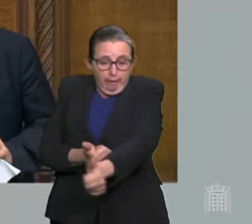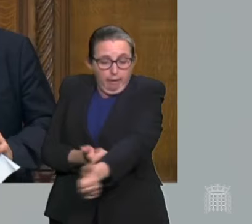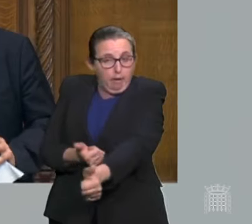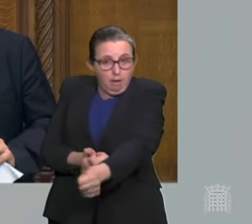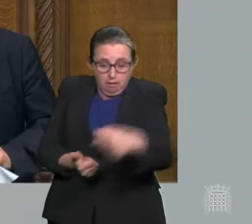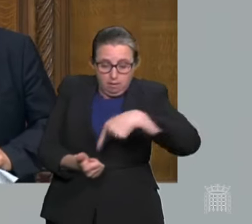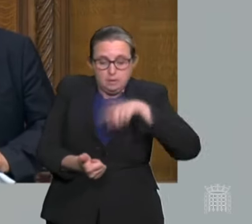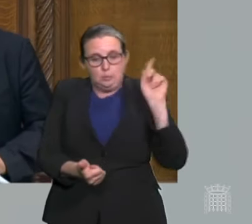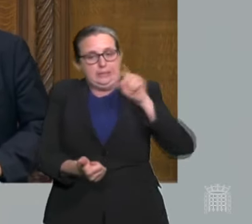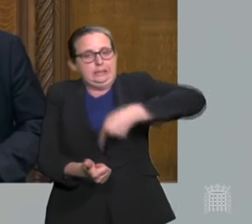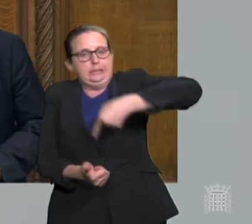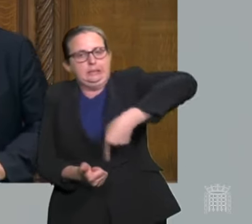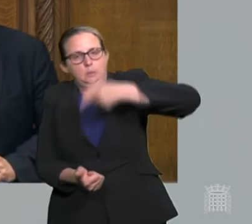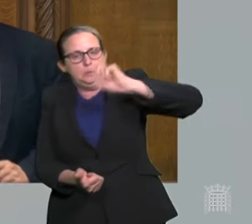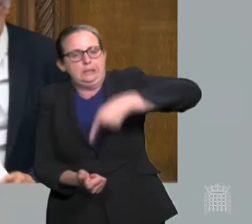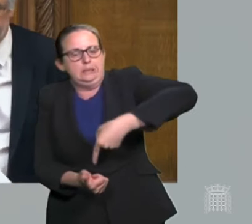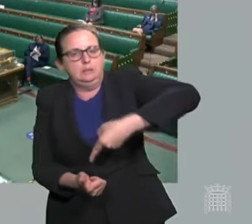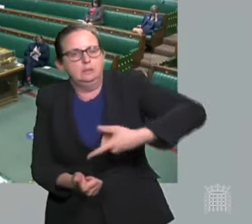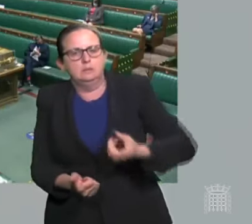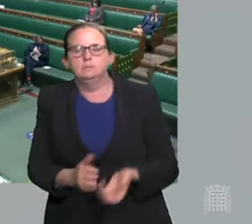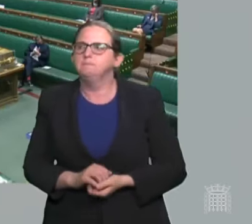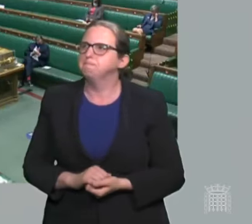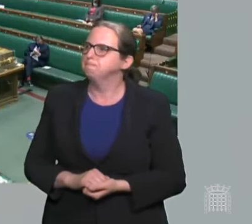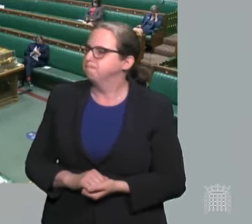such an outbreak if one were to occur?